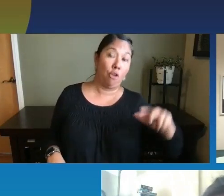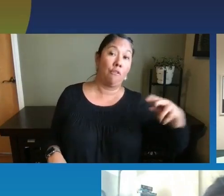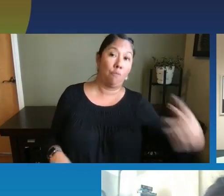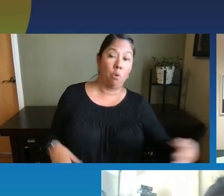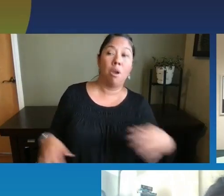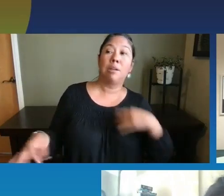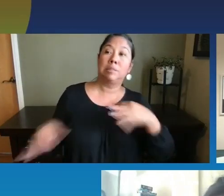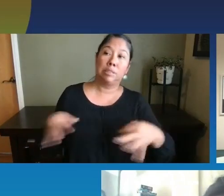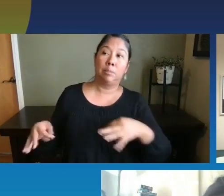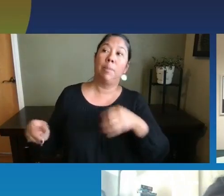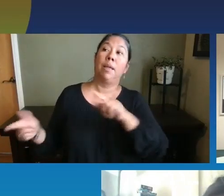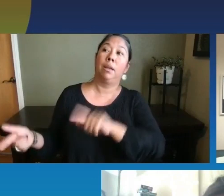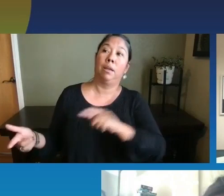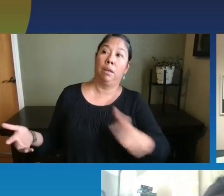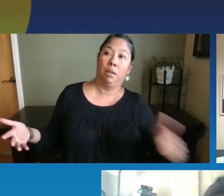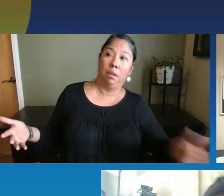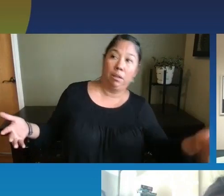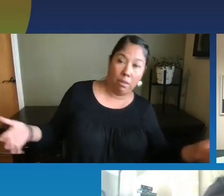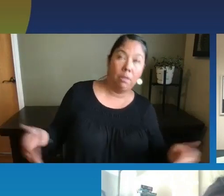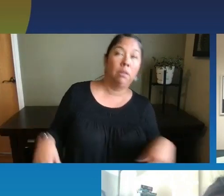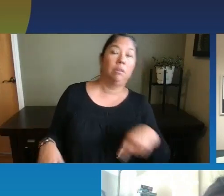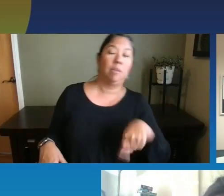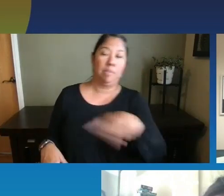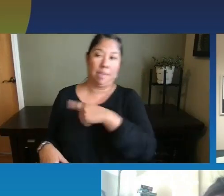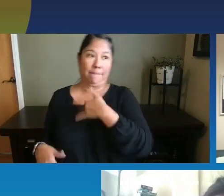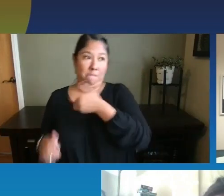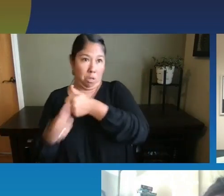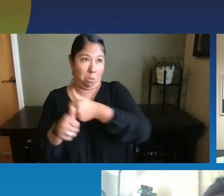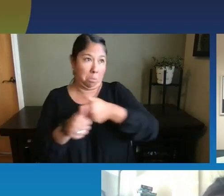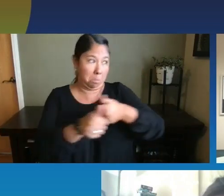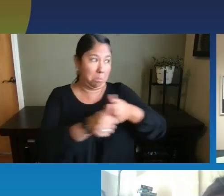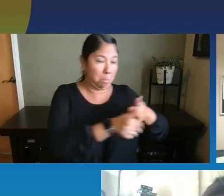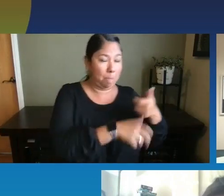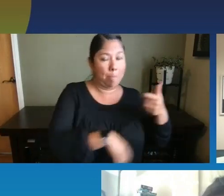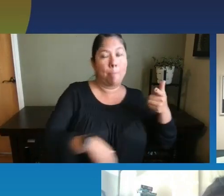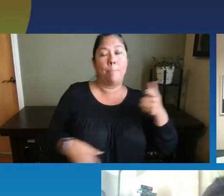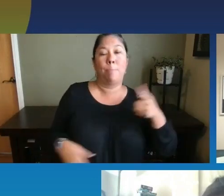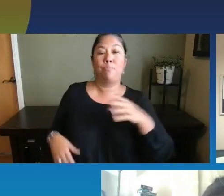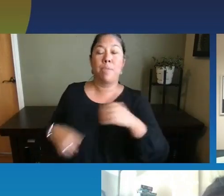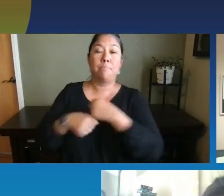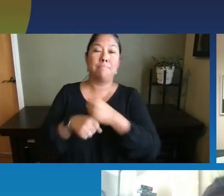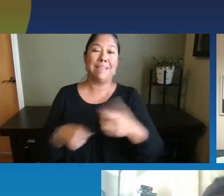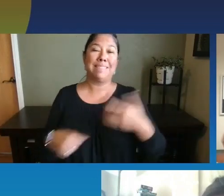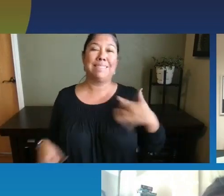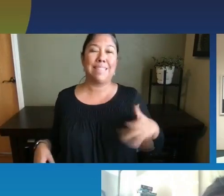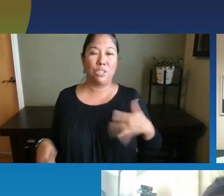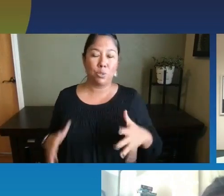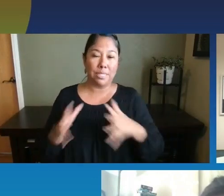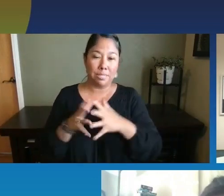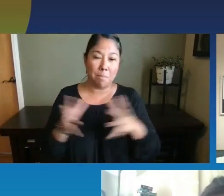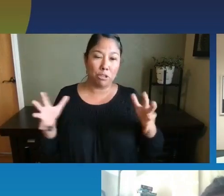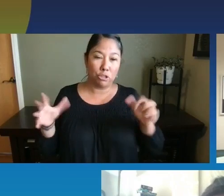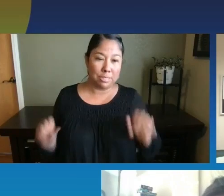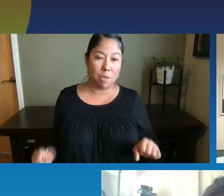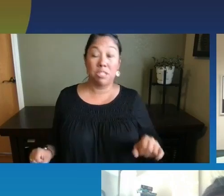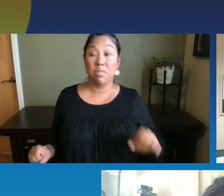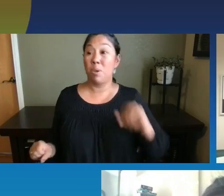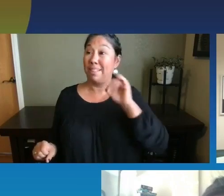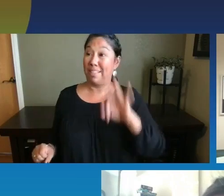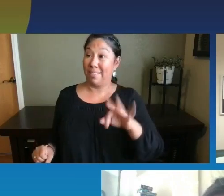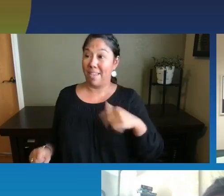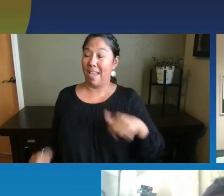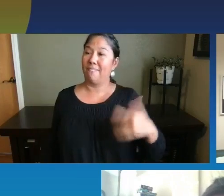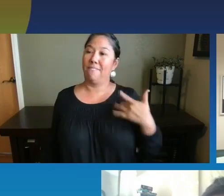So, you know, they have sort of that semblance, um, and making it as, as sensory as possible. If there can be sense involved